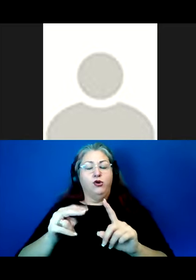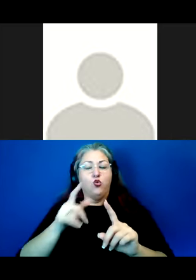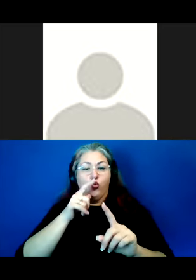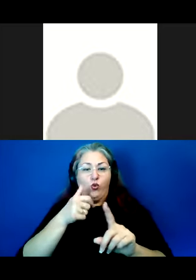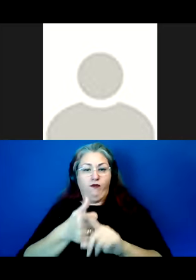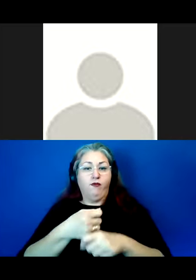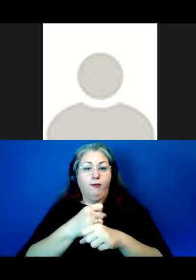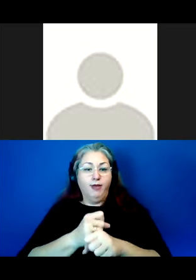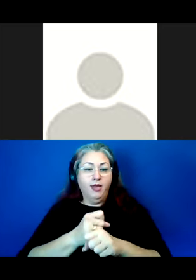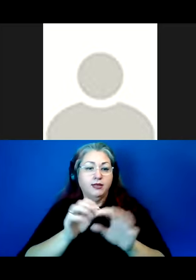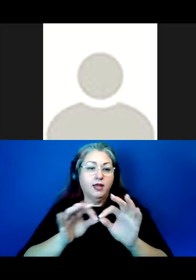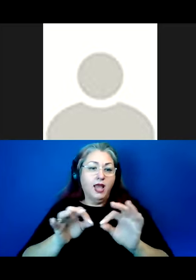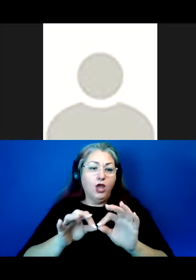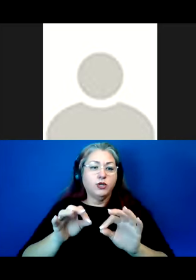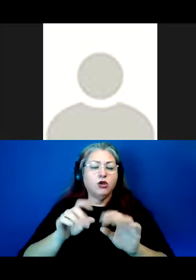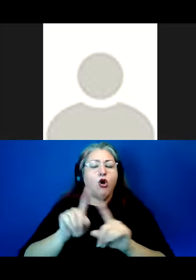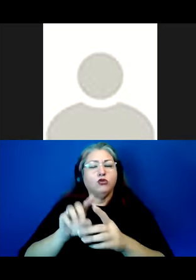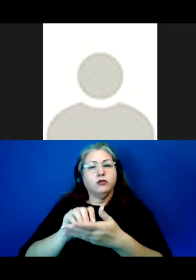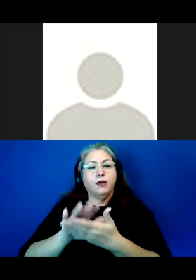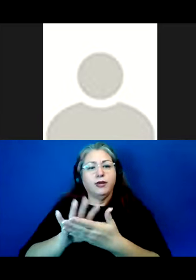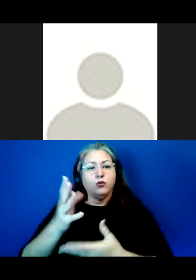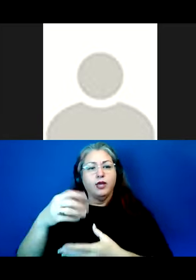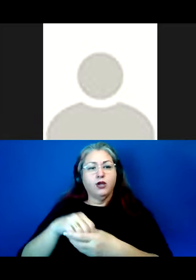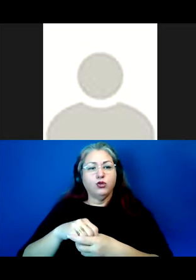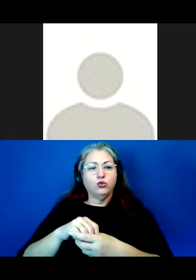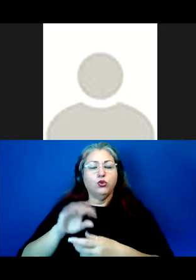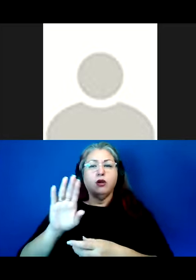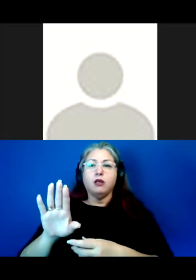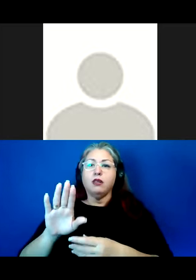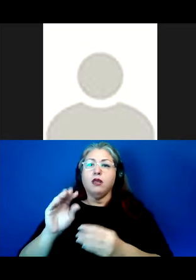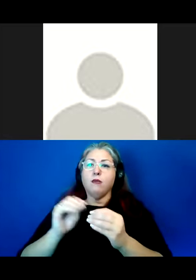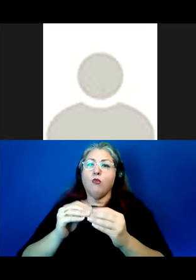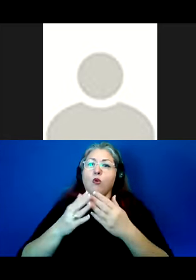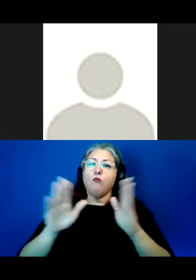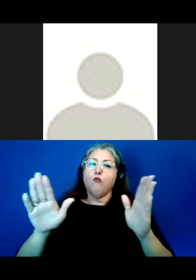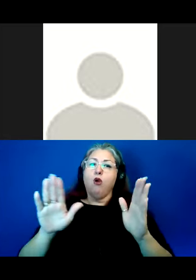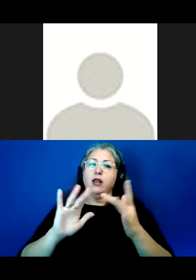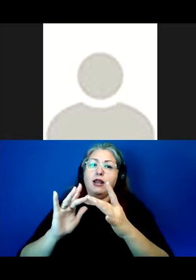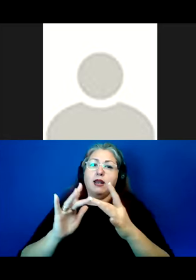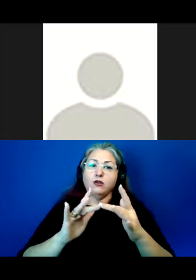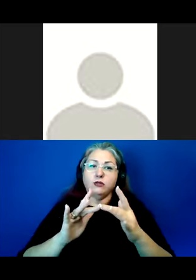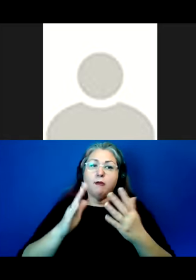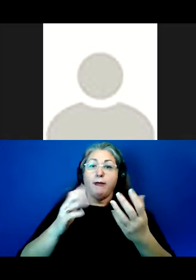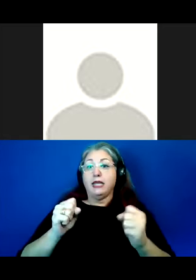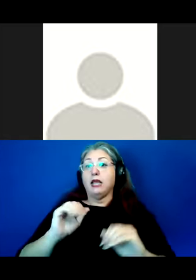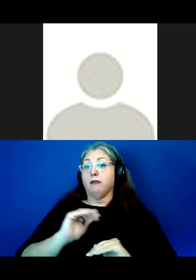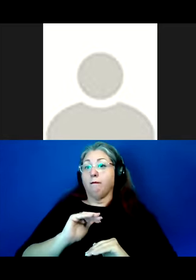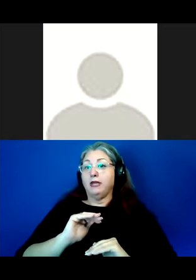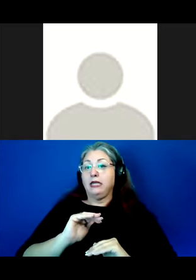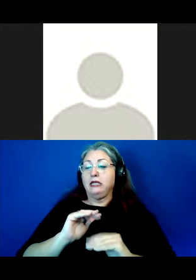language in documentation work to include their broader relational networks might provide a means to address this problem.